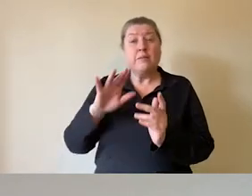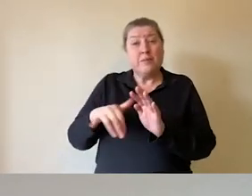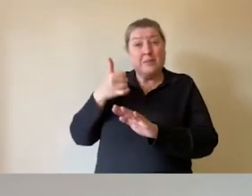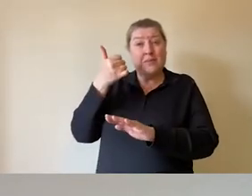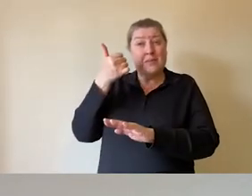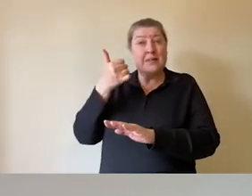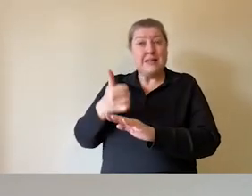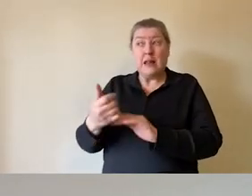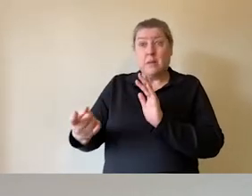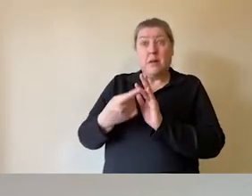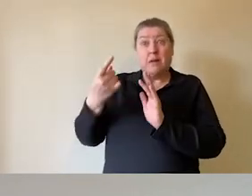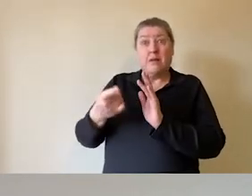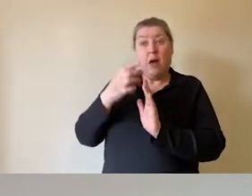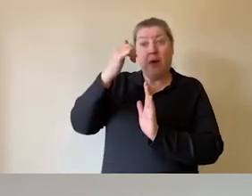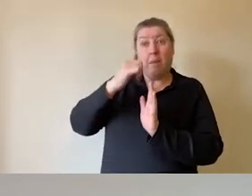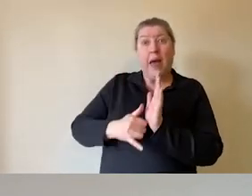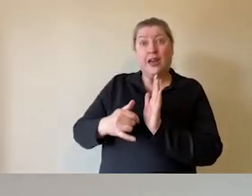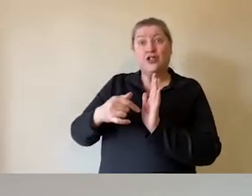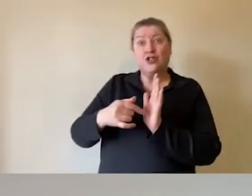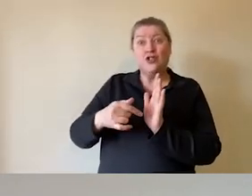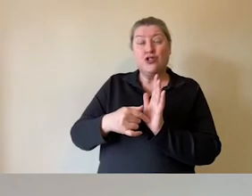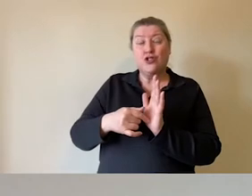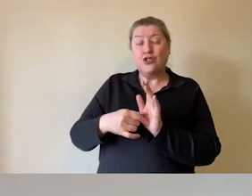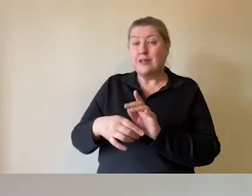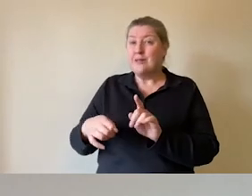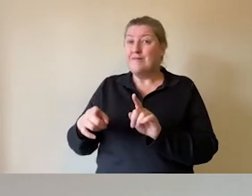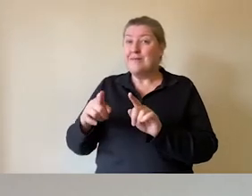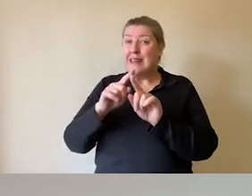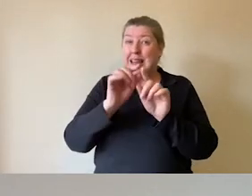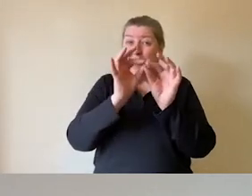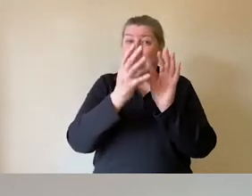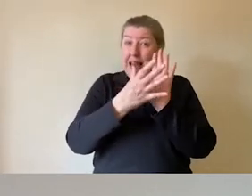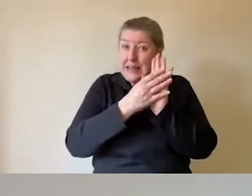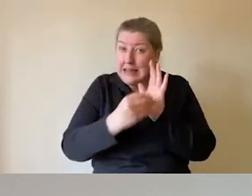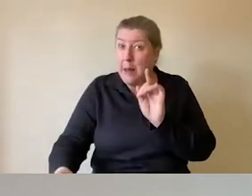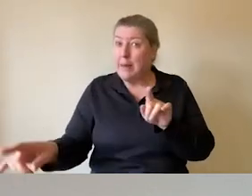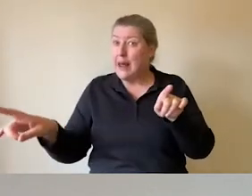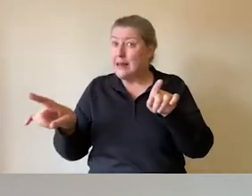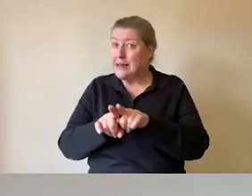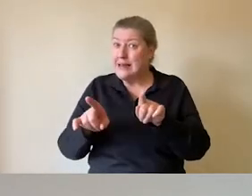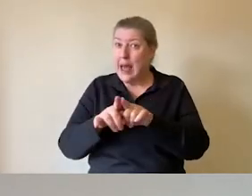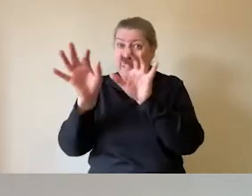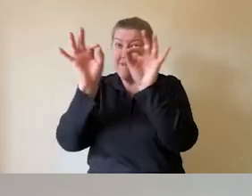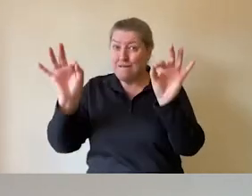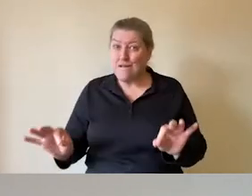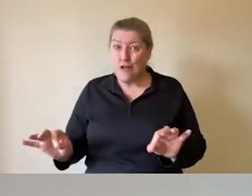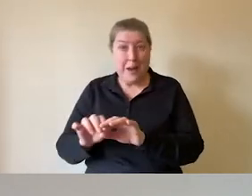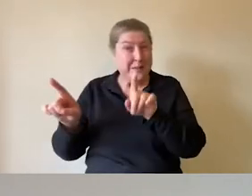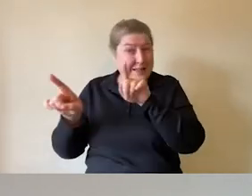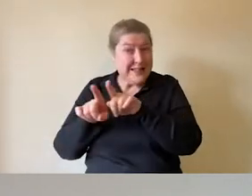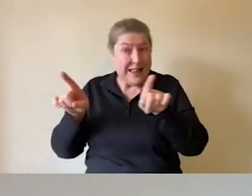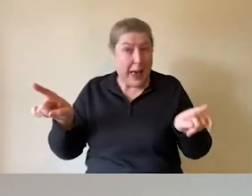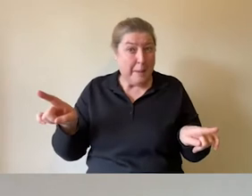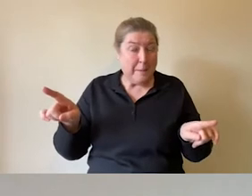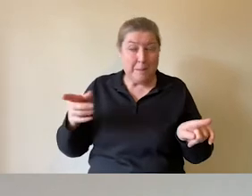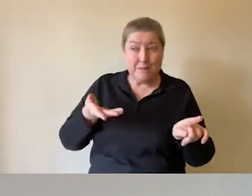another page using exactly the same template, exactly the same wireframe, which